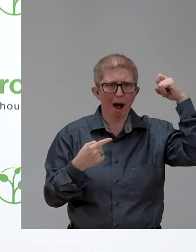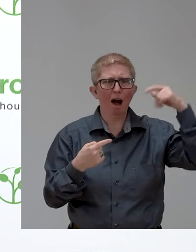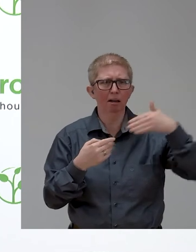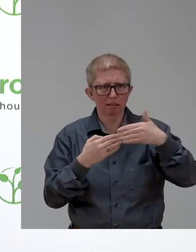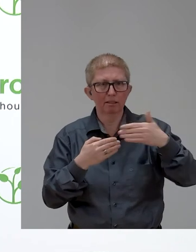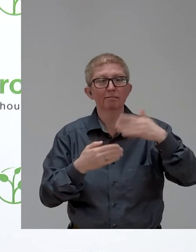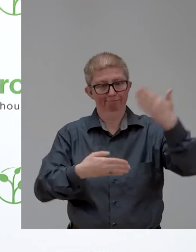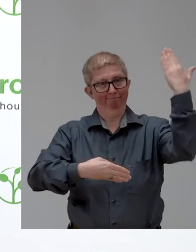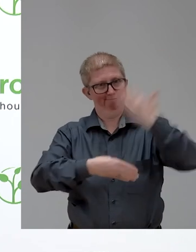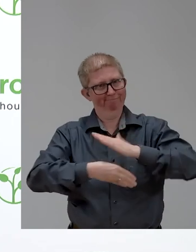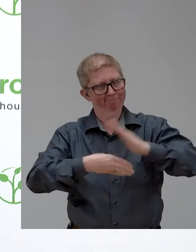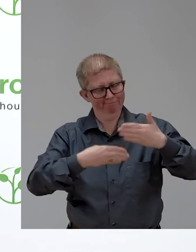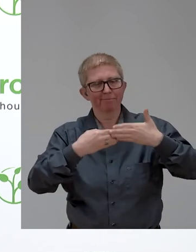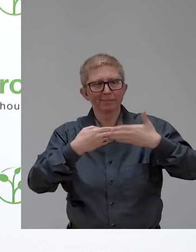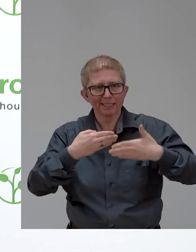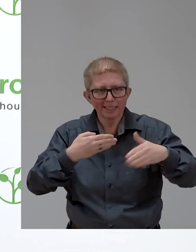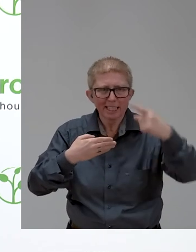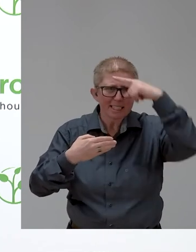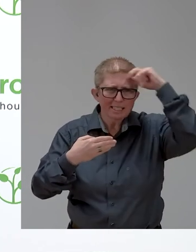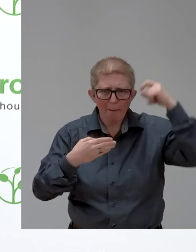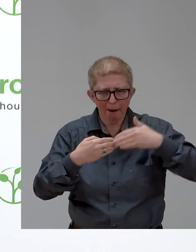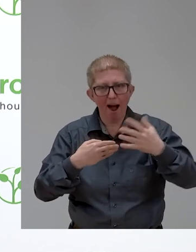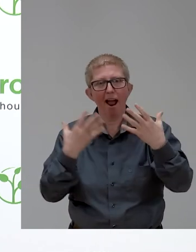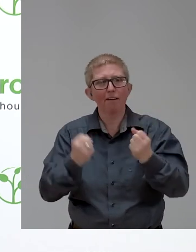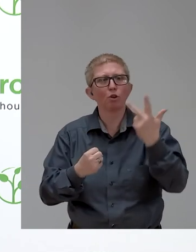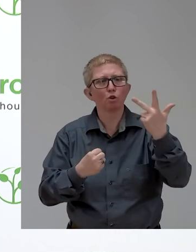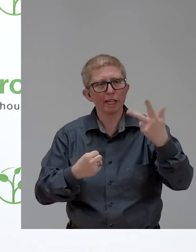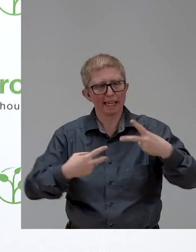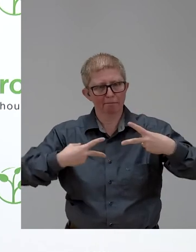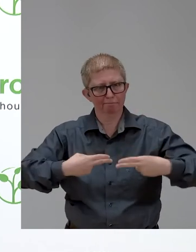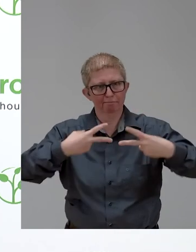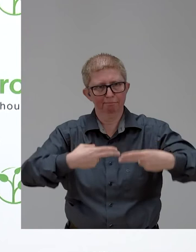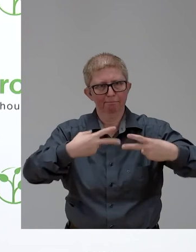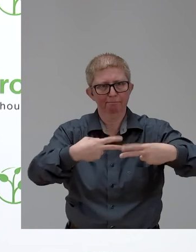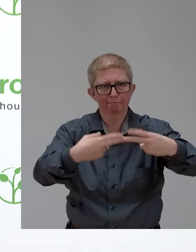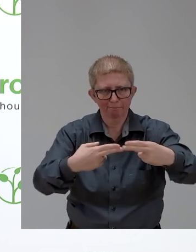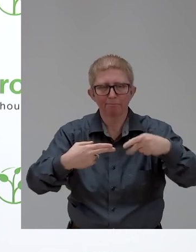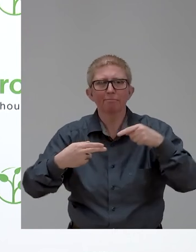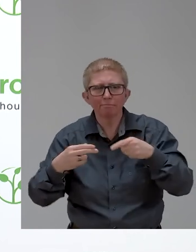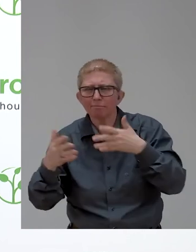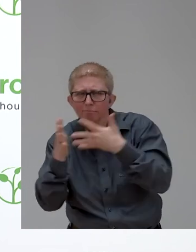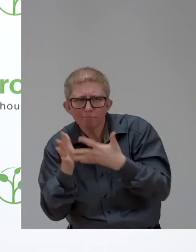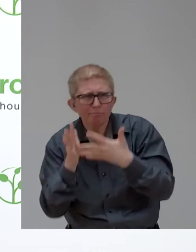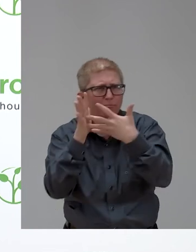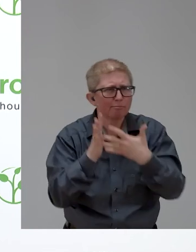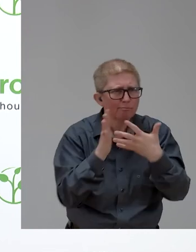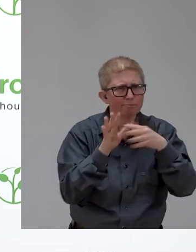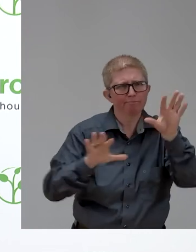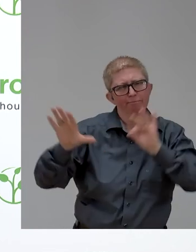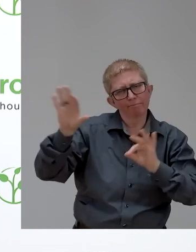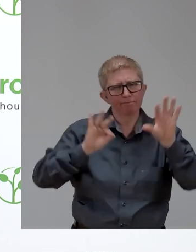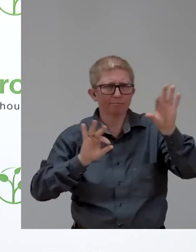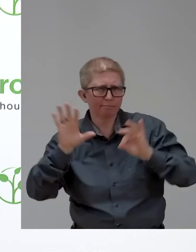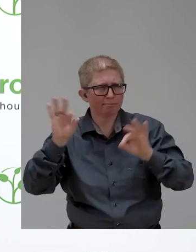the three-phase evaluation process and usually at the end of August, beginning of September, we announce the